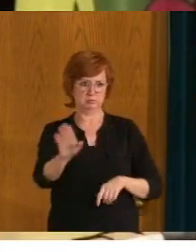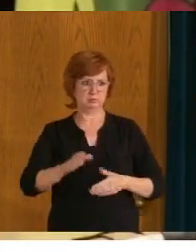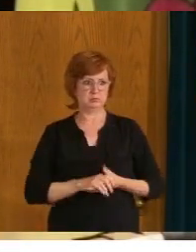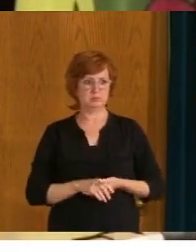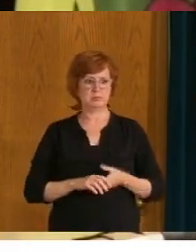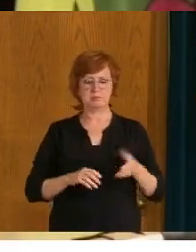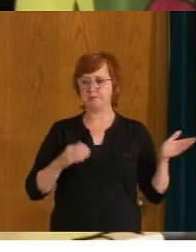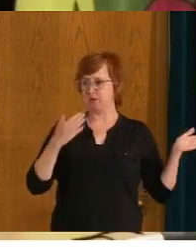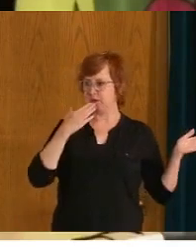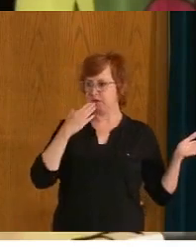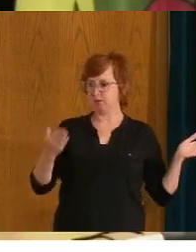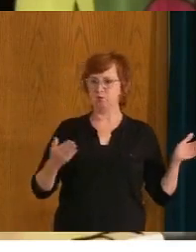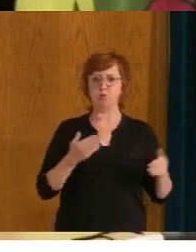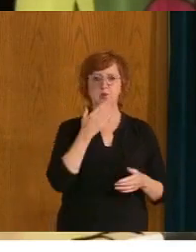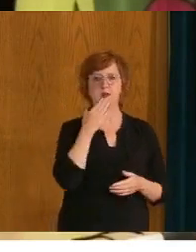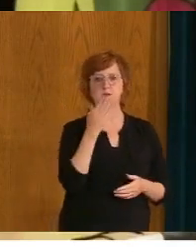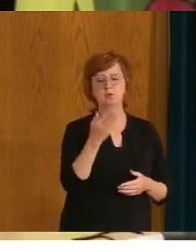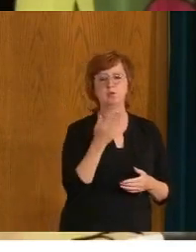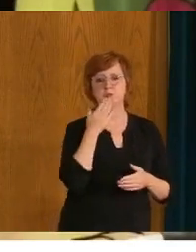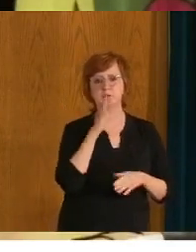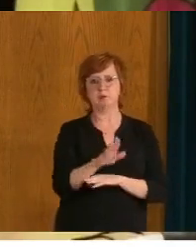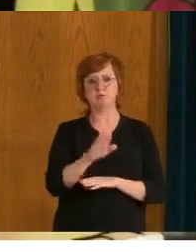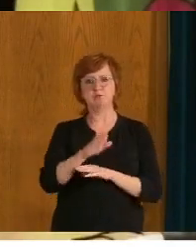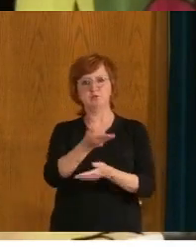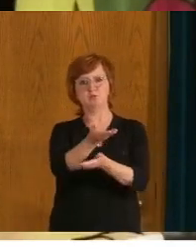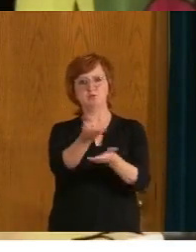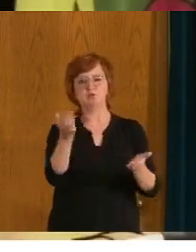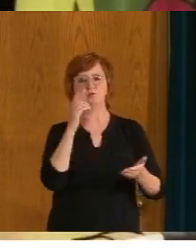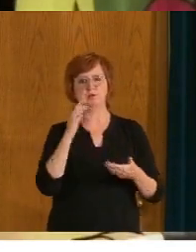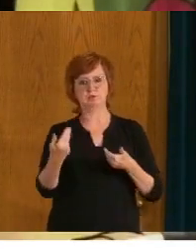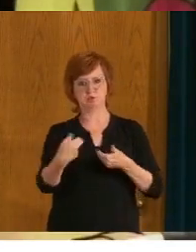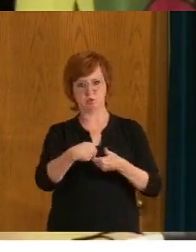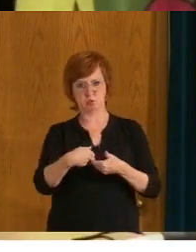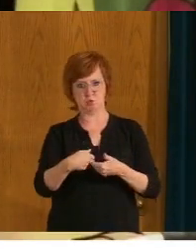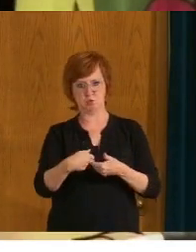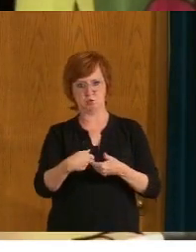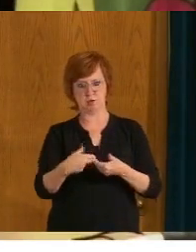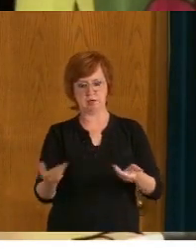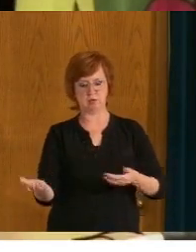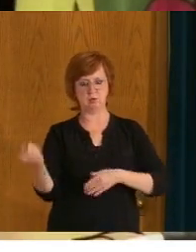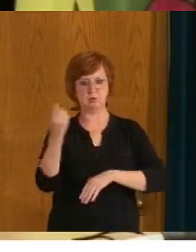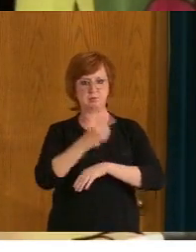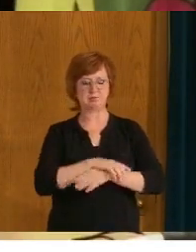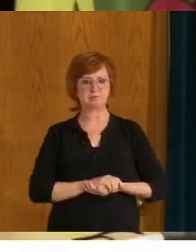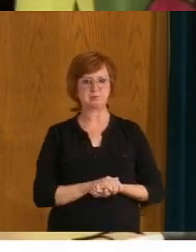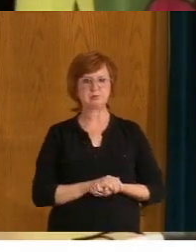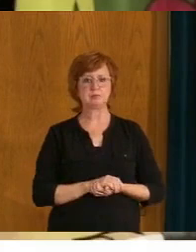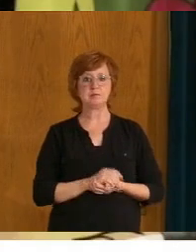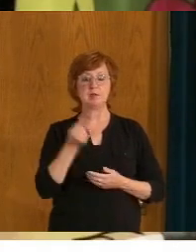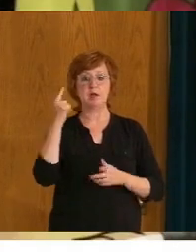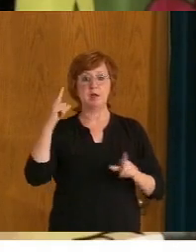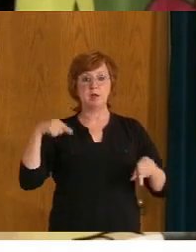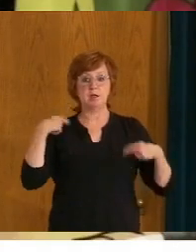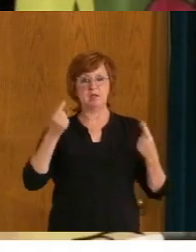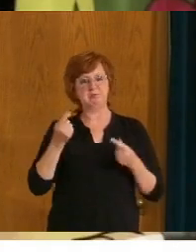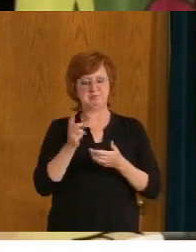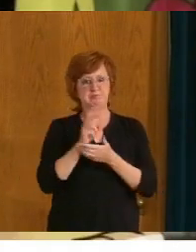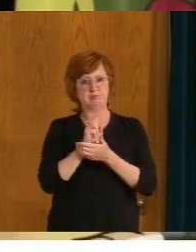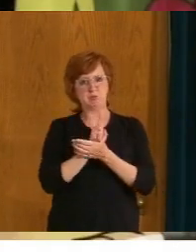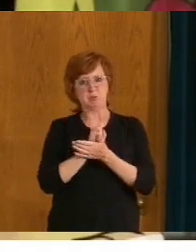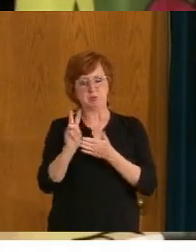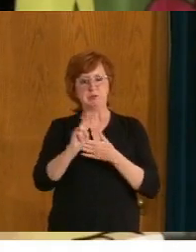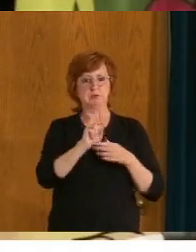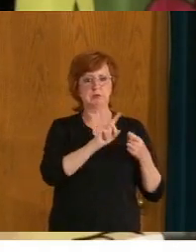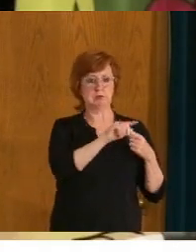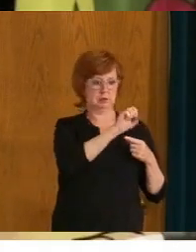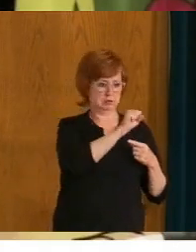Thank you very much, and good afternoon, everyone. And thank you for joining us today. Over the past couple of weeks, the Saskatchewan Health Authority,